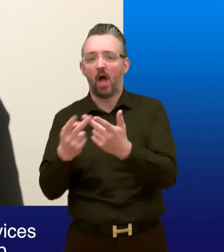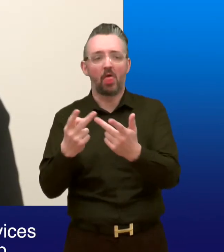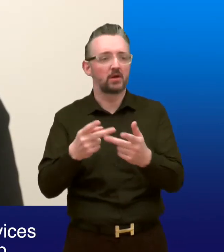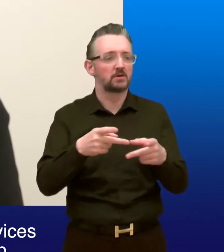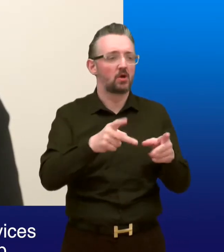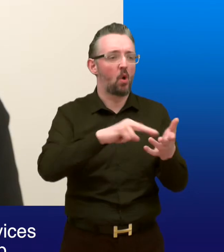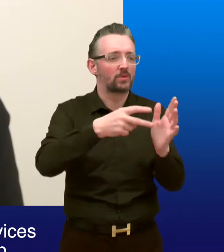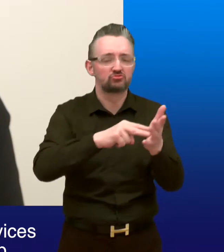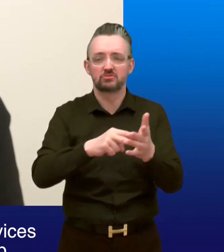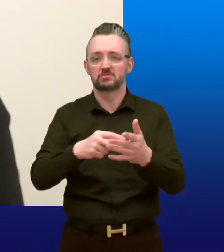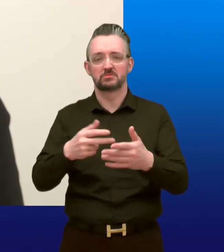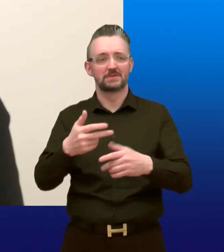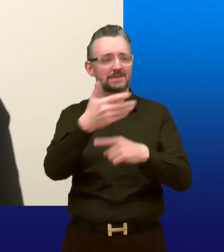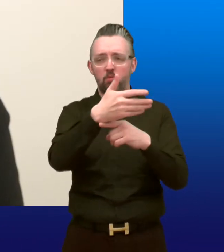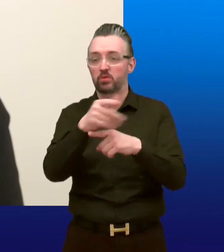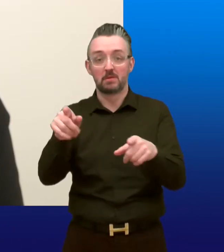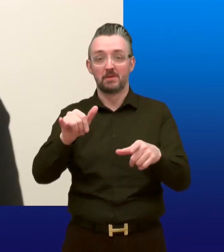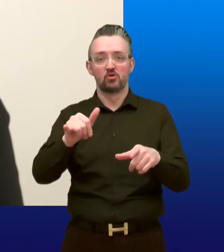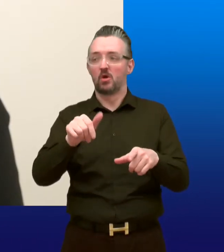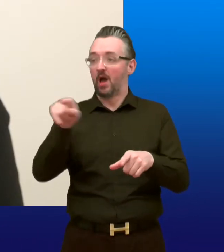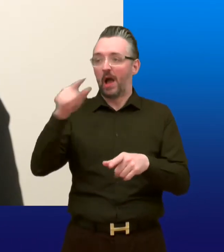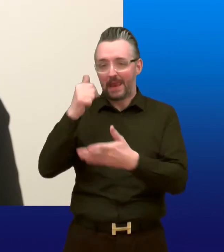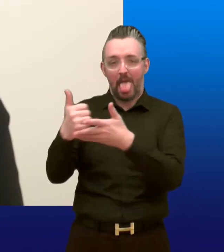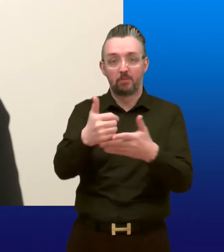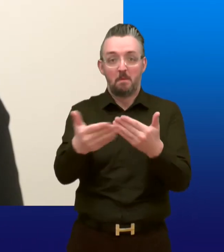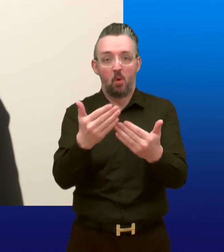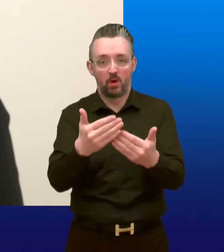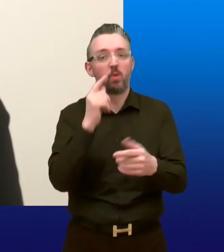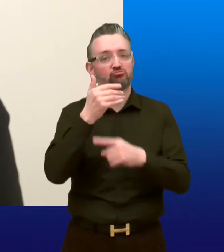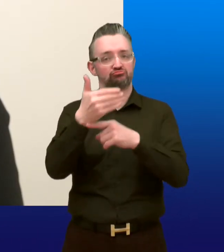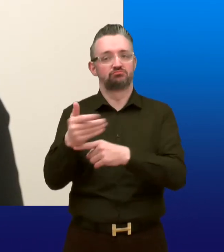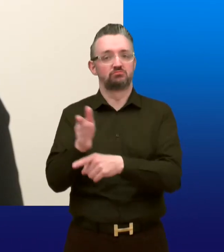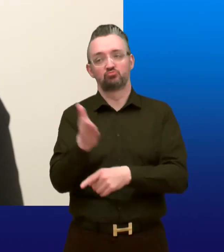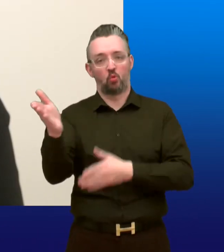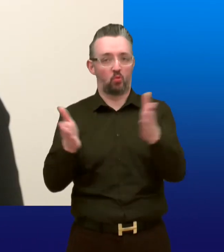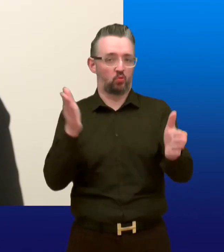services or forms of help where they could help improve your wellbeing or financial circumstances.